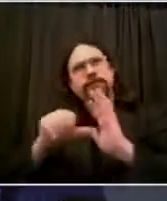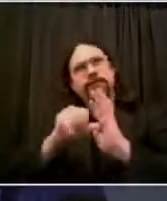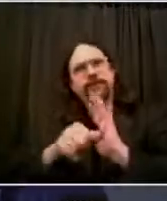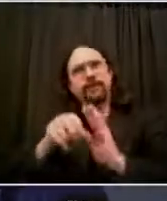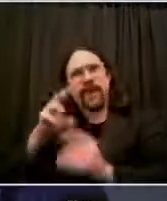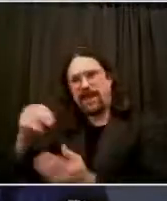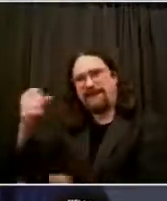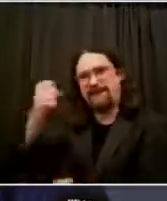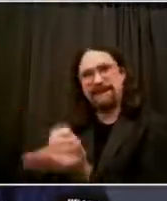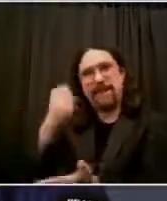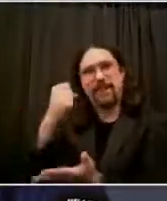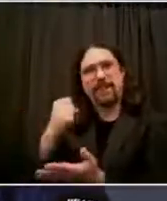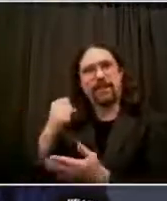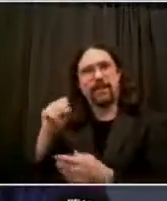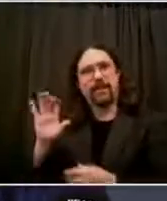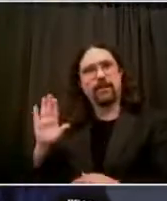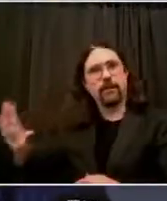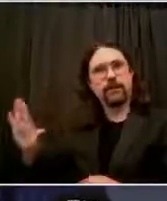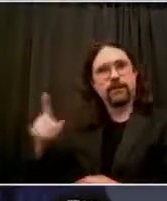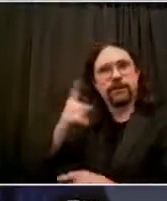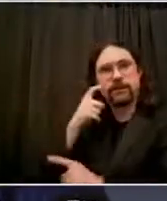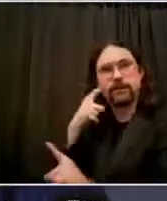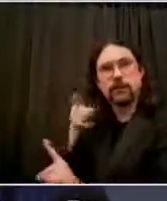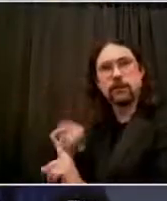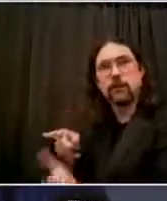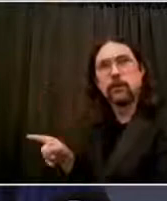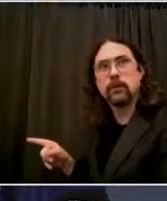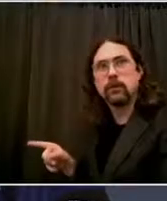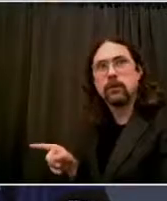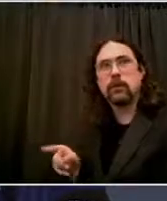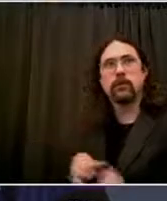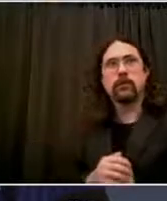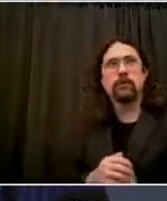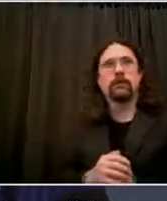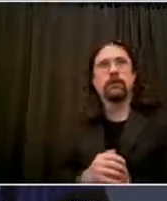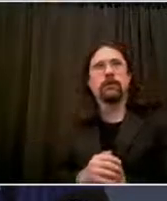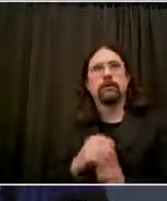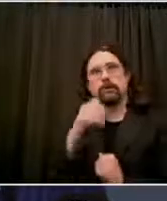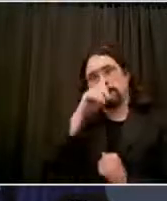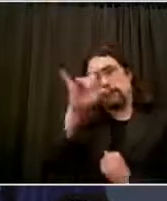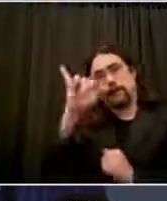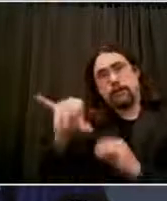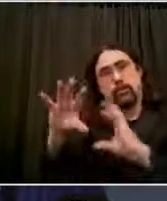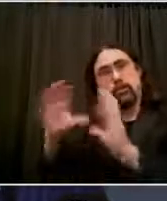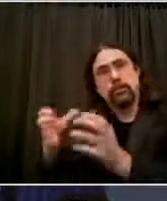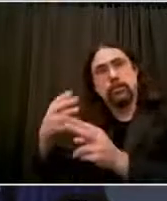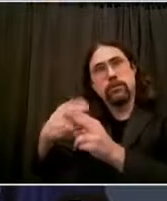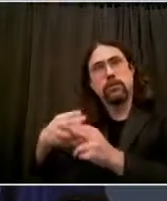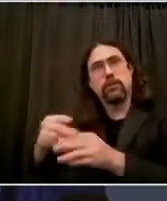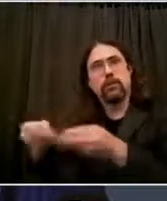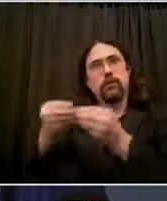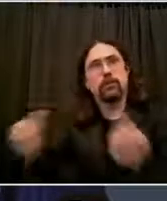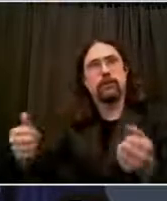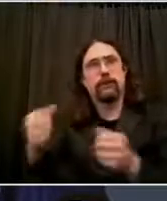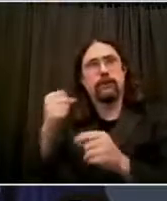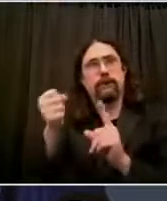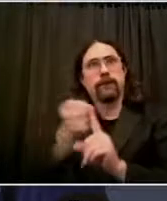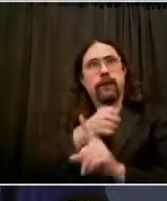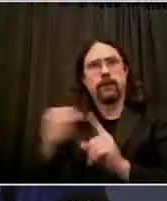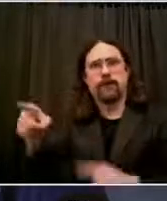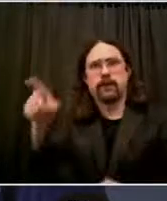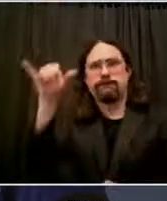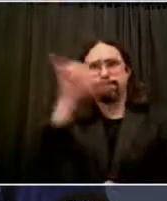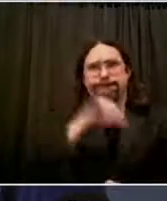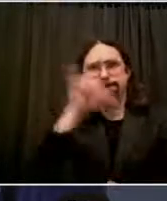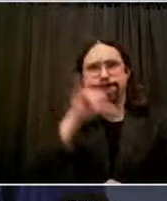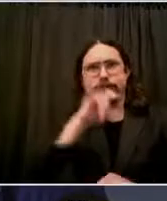which has been a hugely important movement in this city, that this city government has supported more and more each year